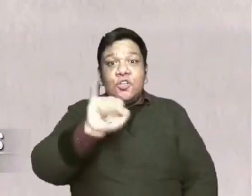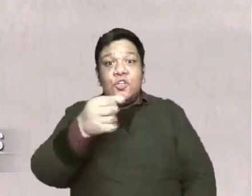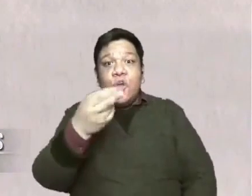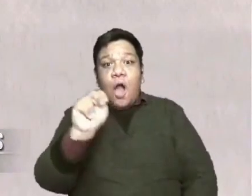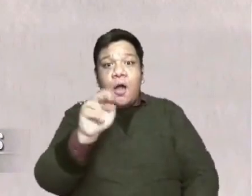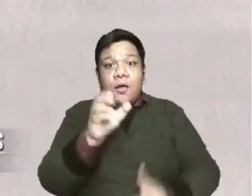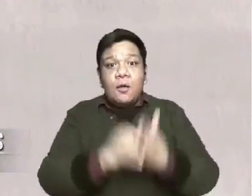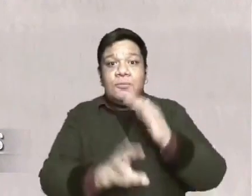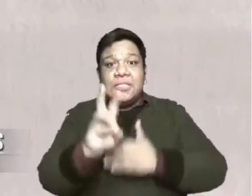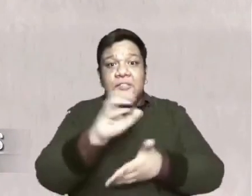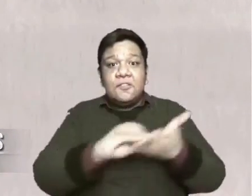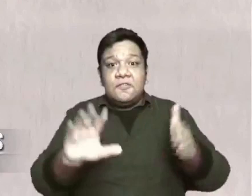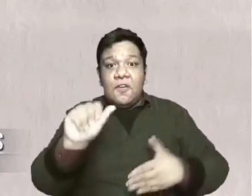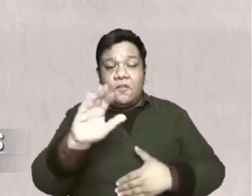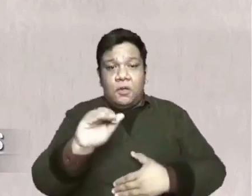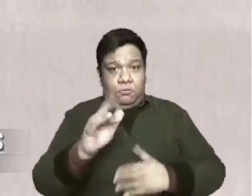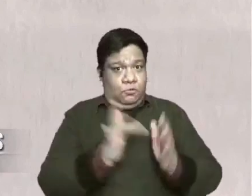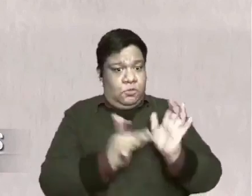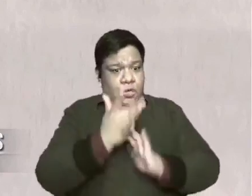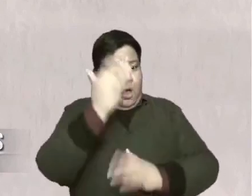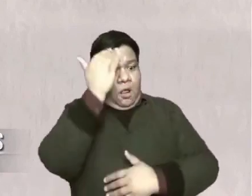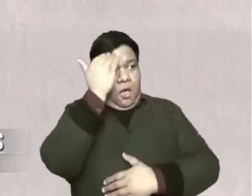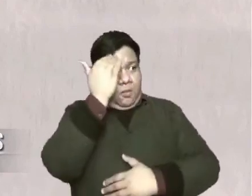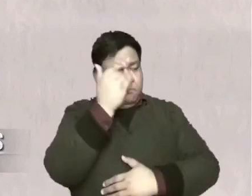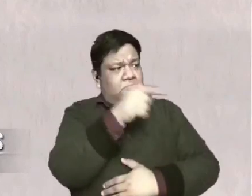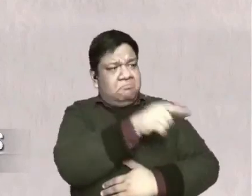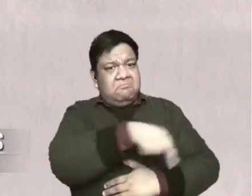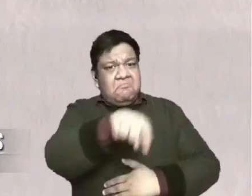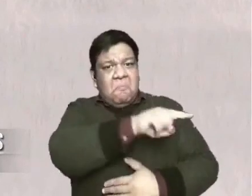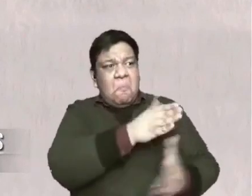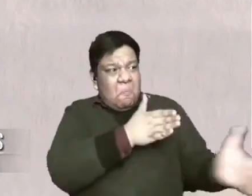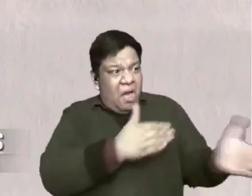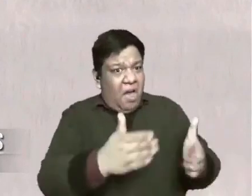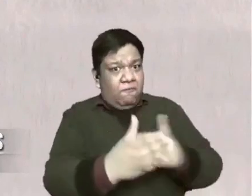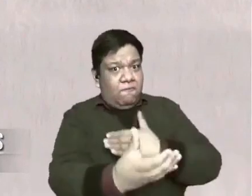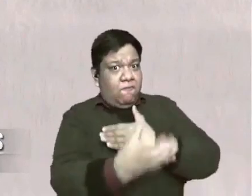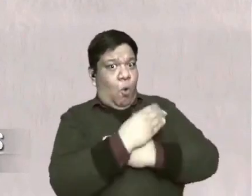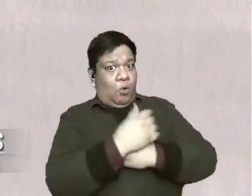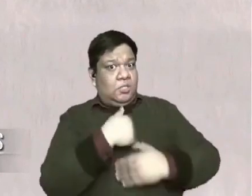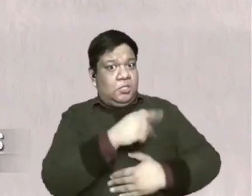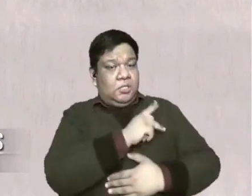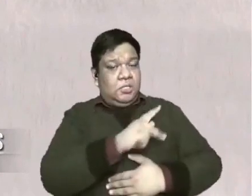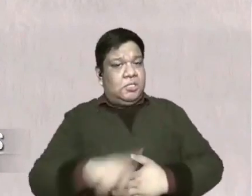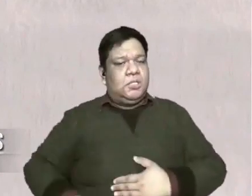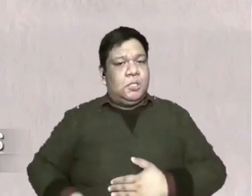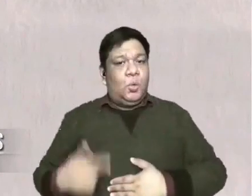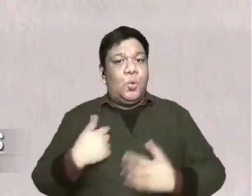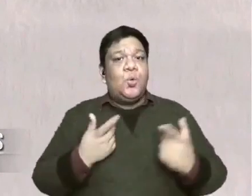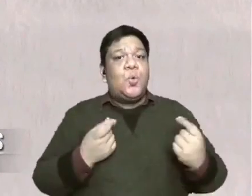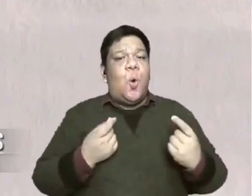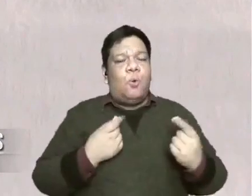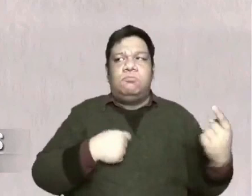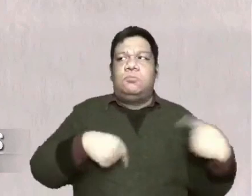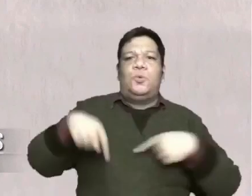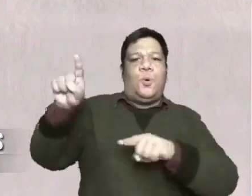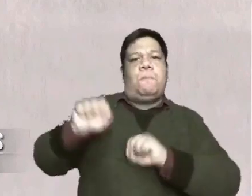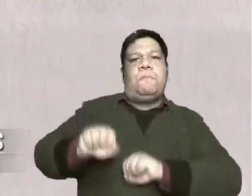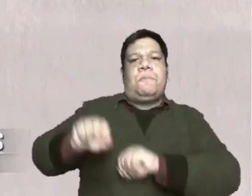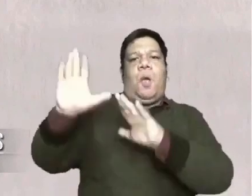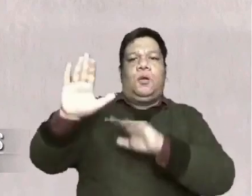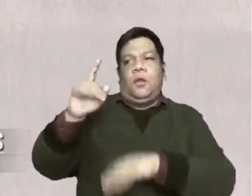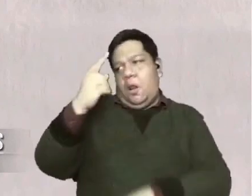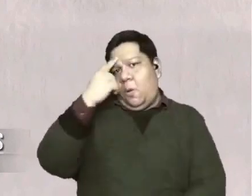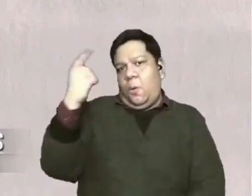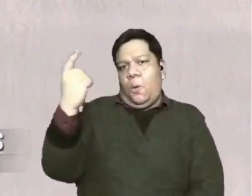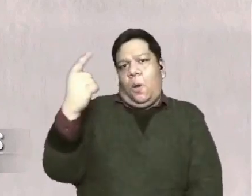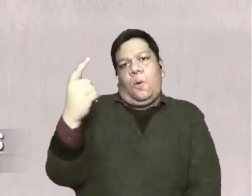Jesus knew, knowing that they intended to come and make him king by force, he withdrew again to a mountain by